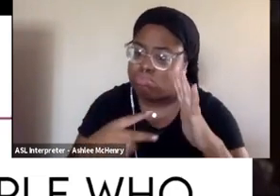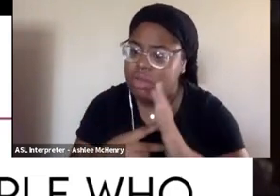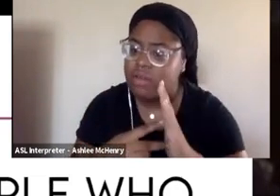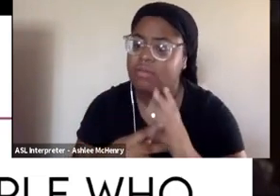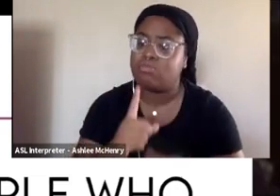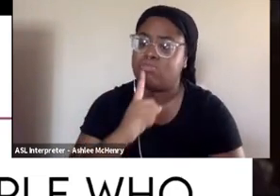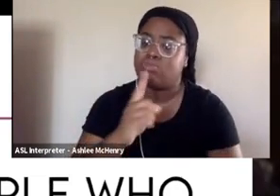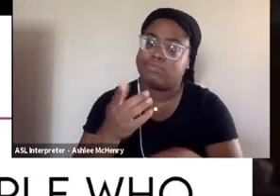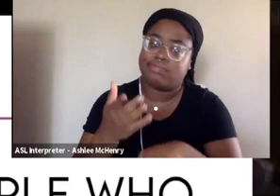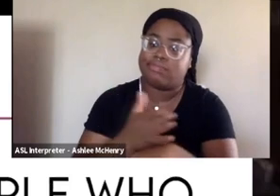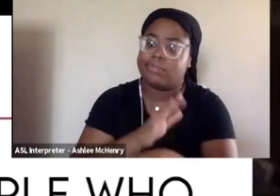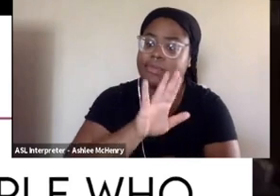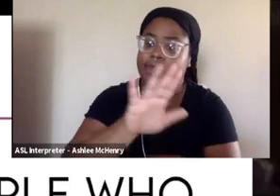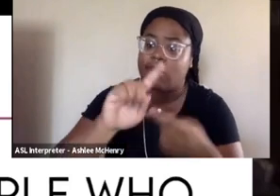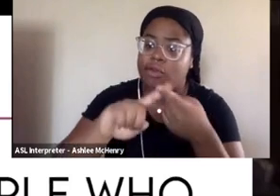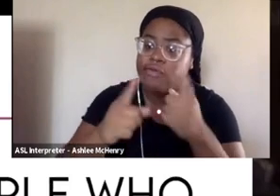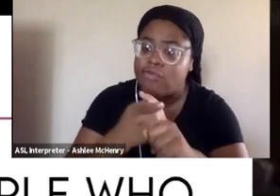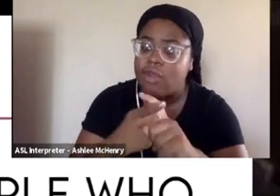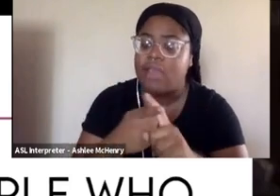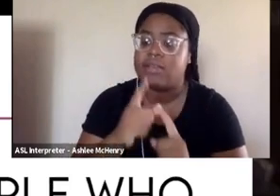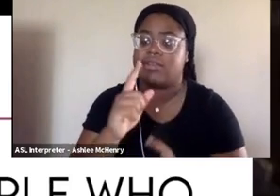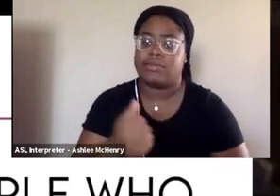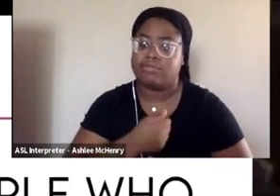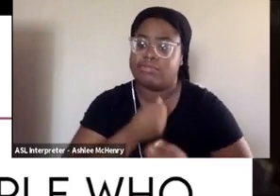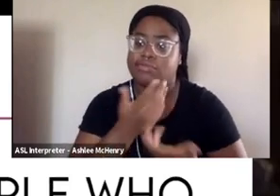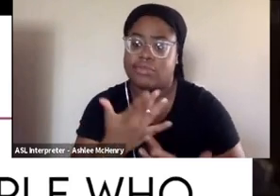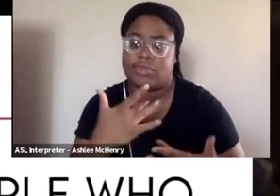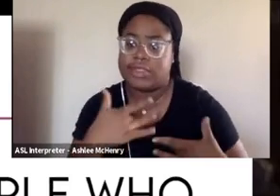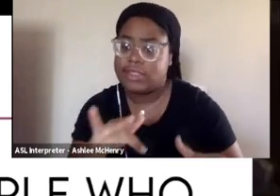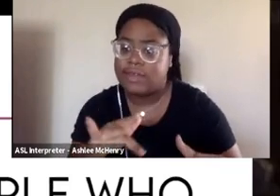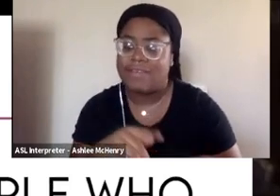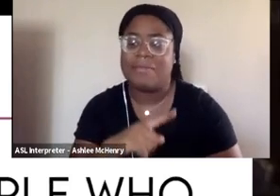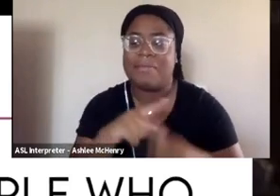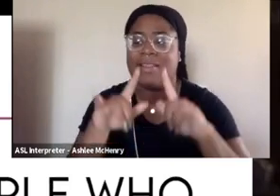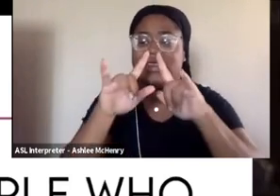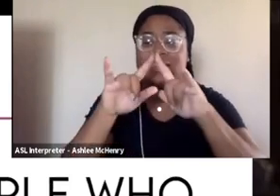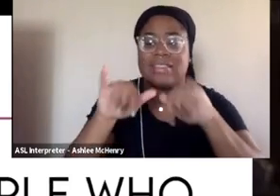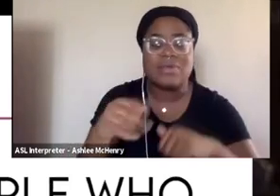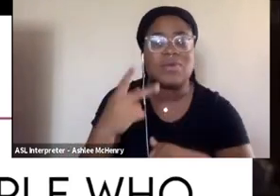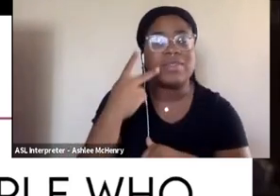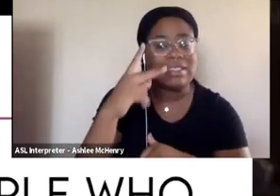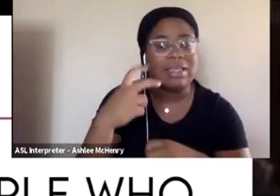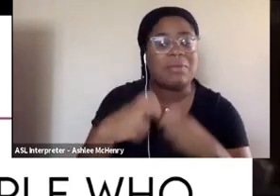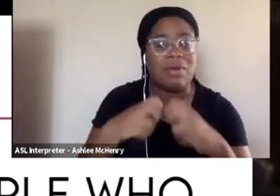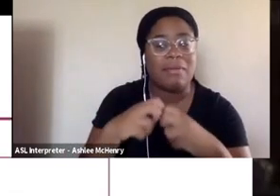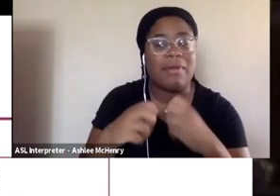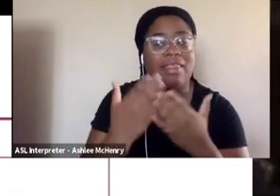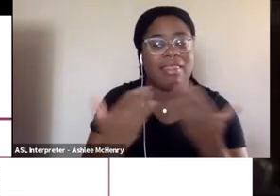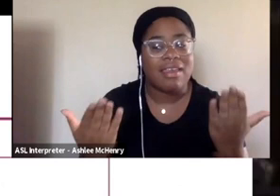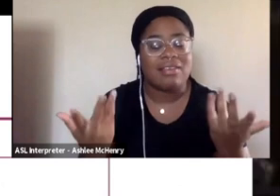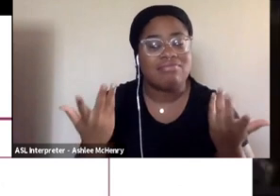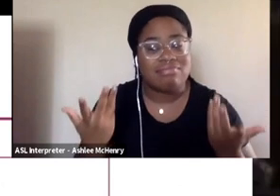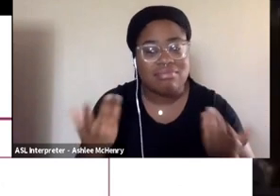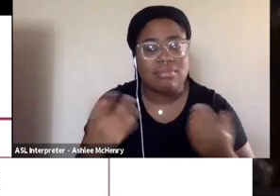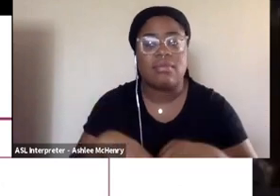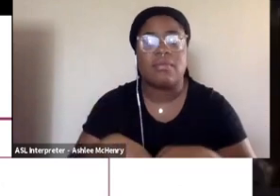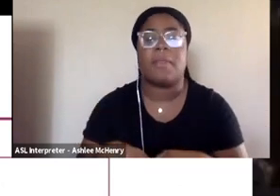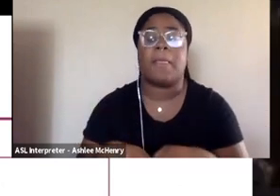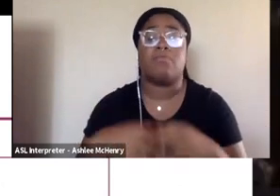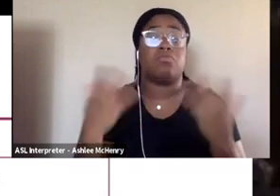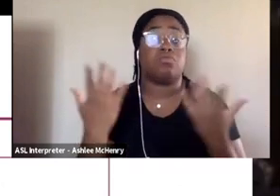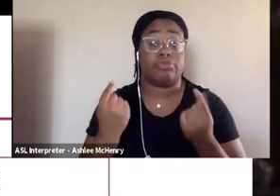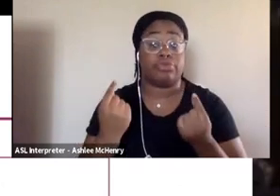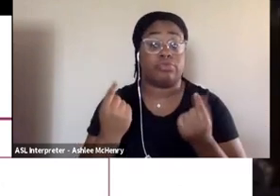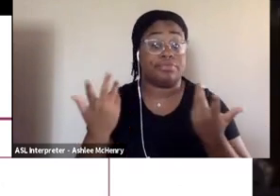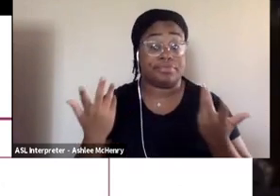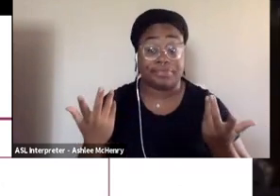friendships and a certain level of vulnerability, but at the same time we're seeing a lot of problematic things. So what can we do